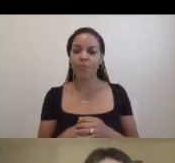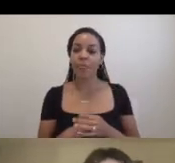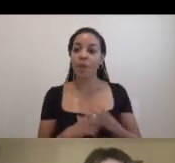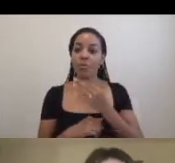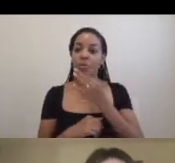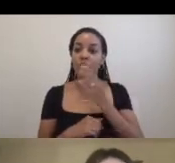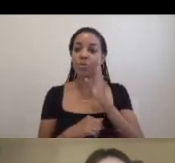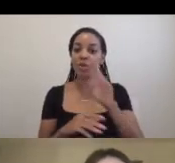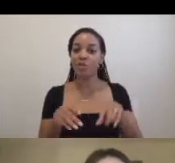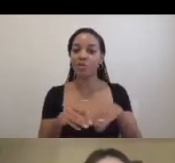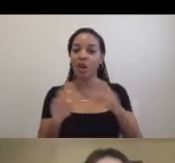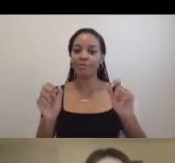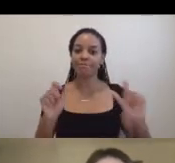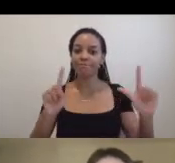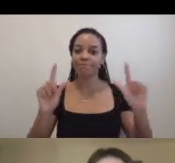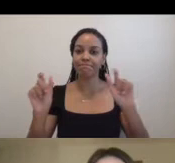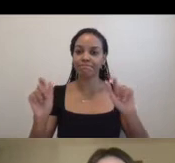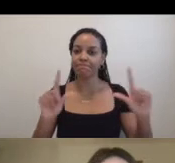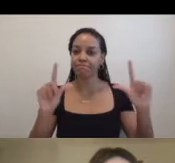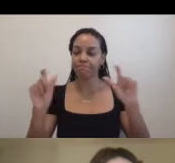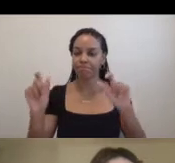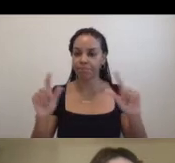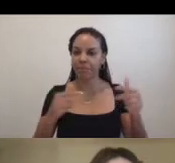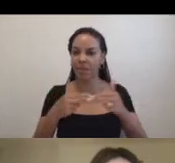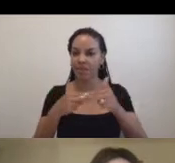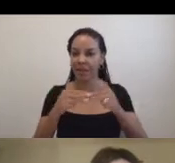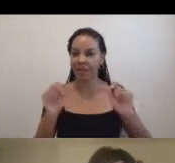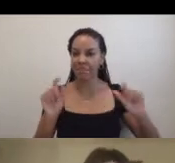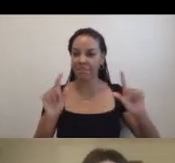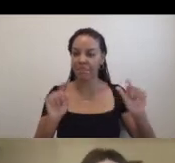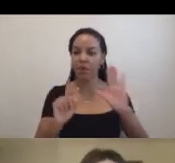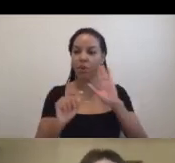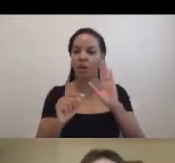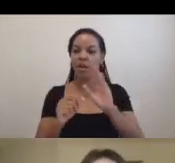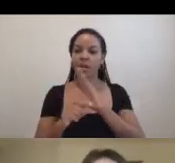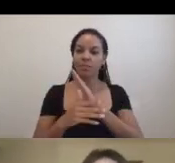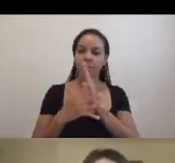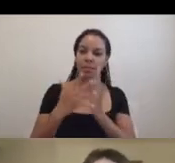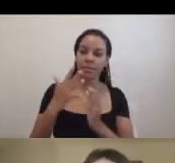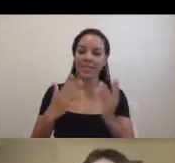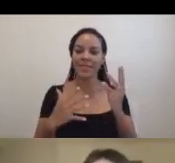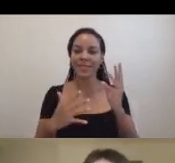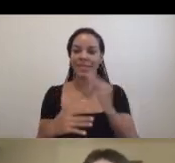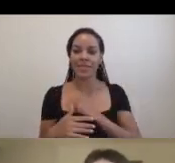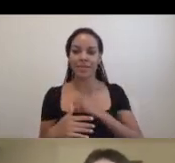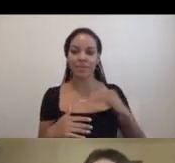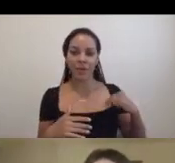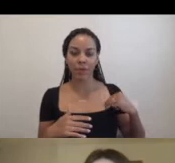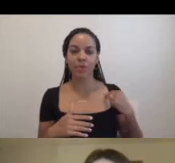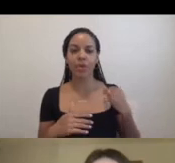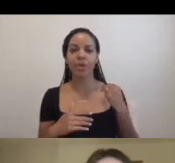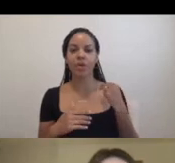slideshow which goes through the 16 member organizations of Rethinking